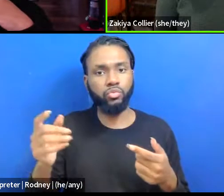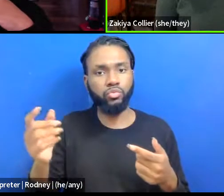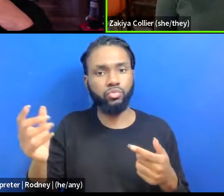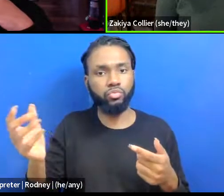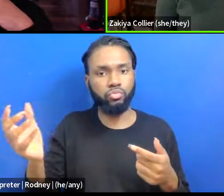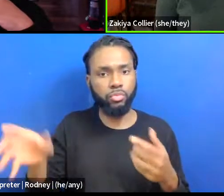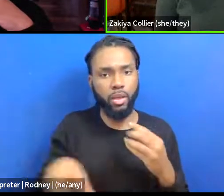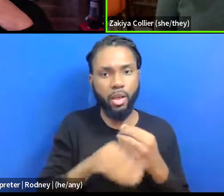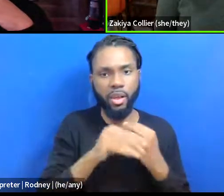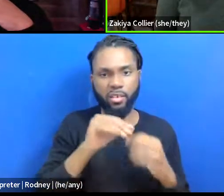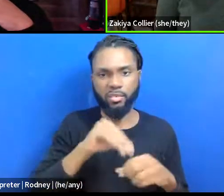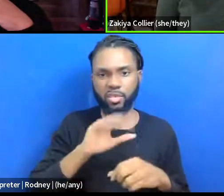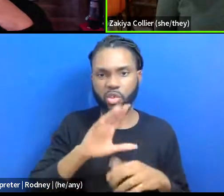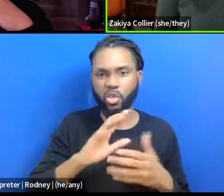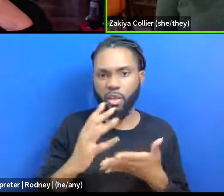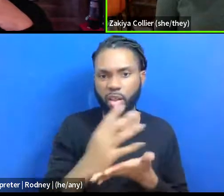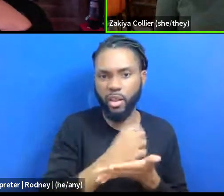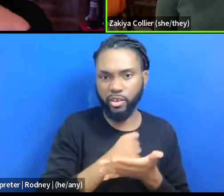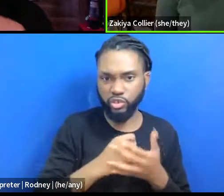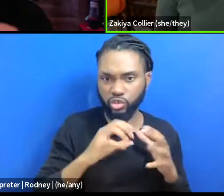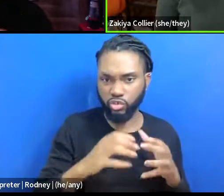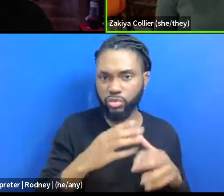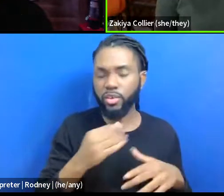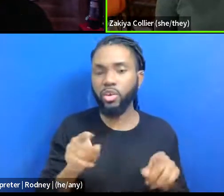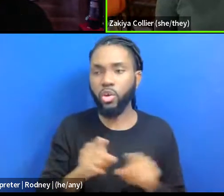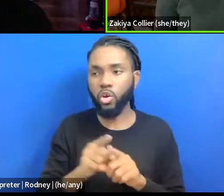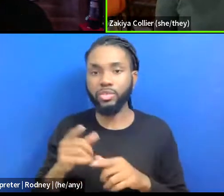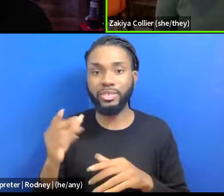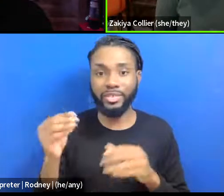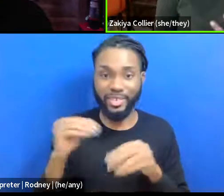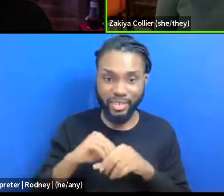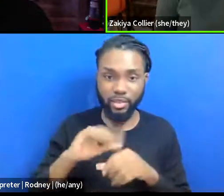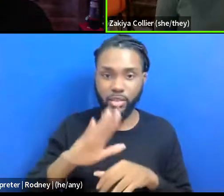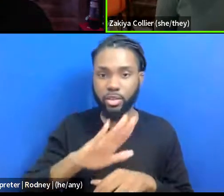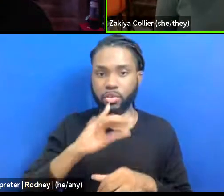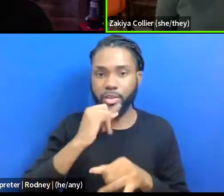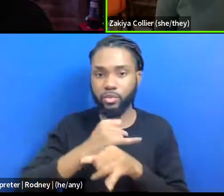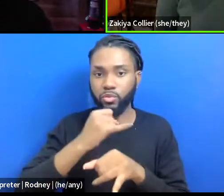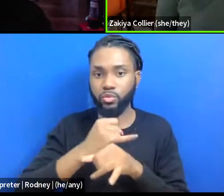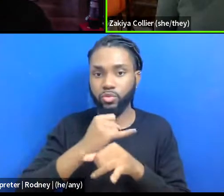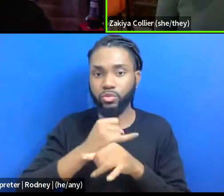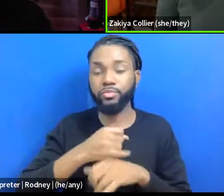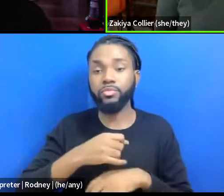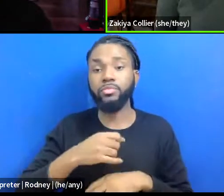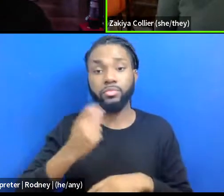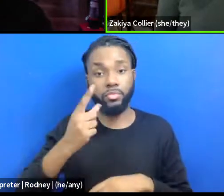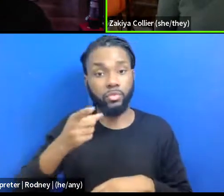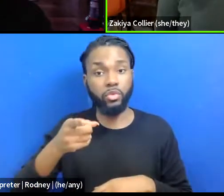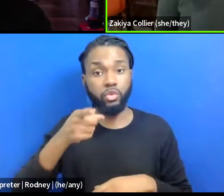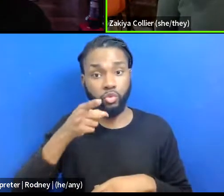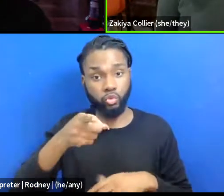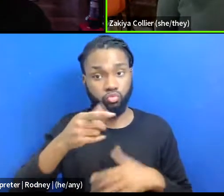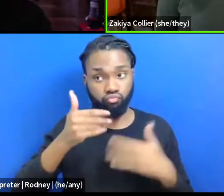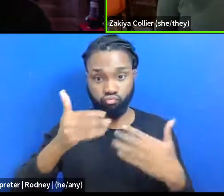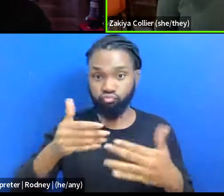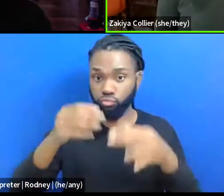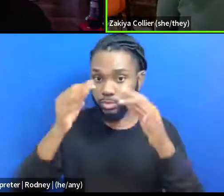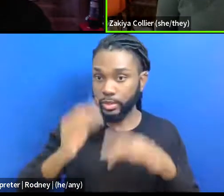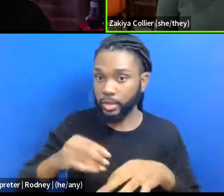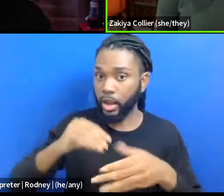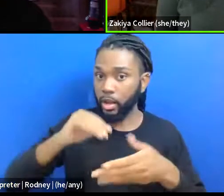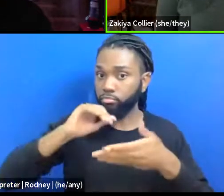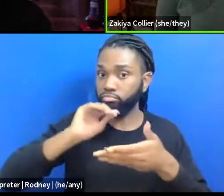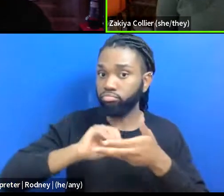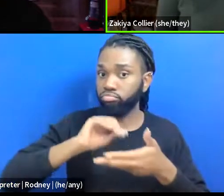collections and into their institutions and be aware of, like, you deciding to document this means that you are